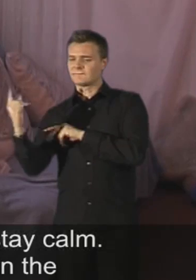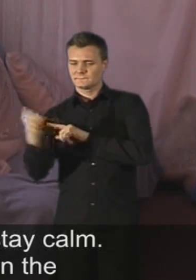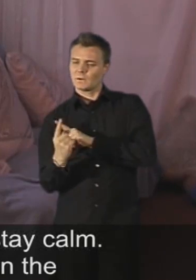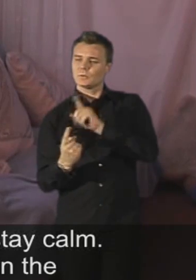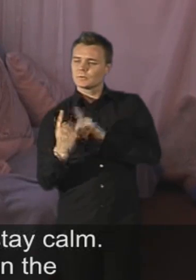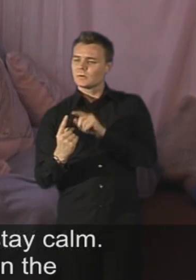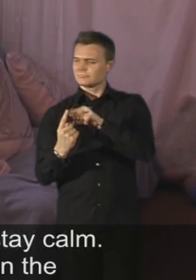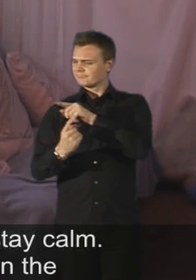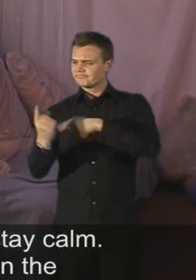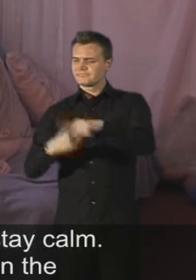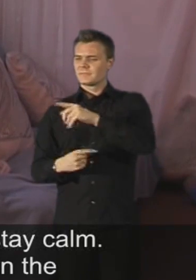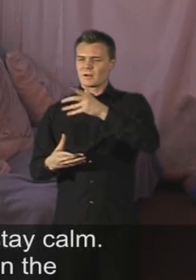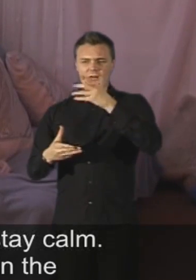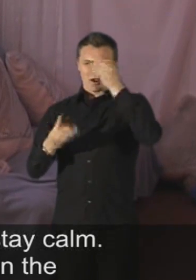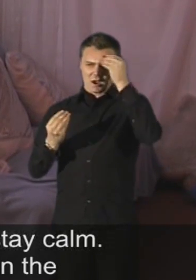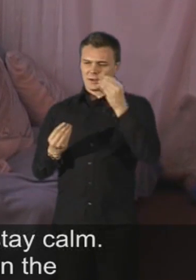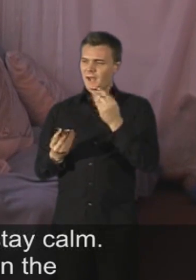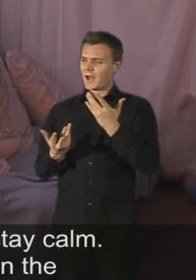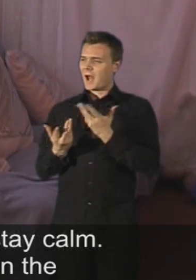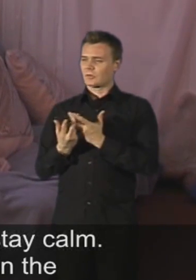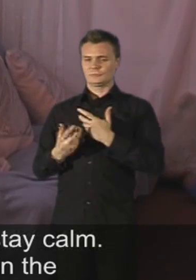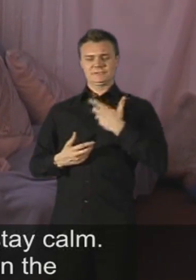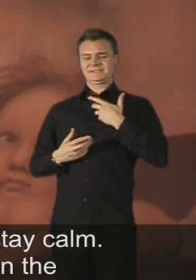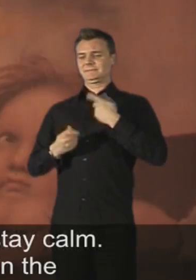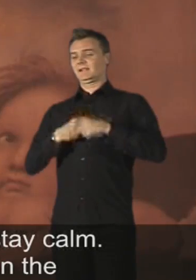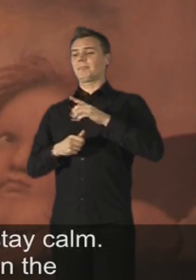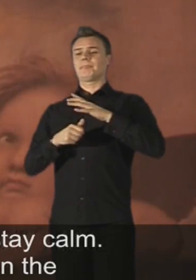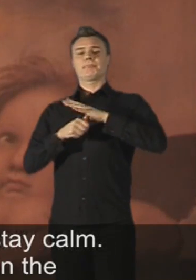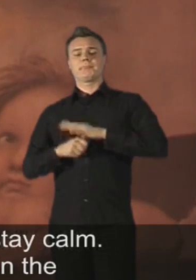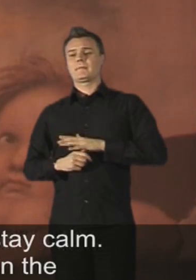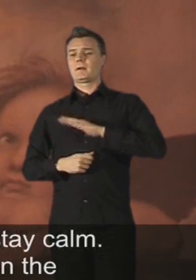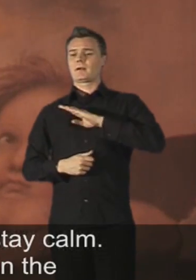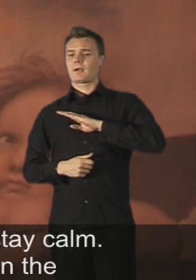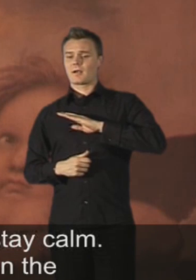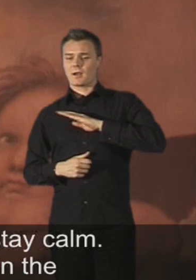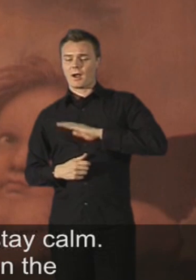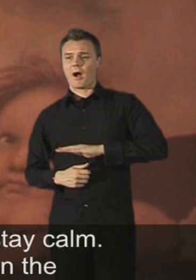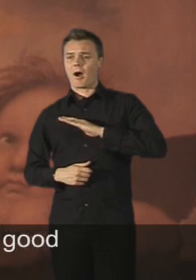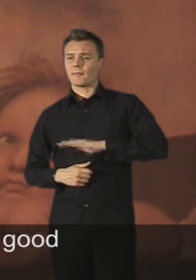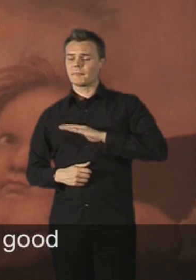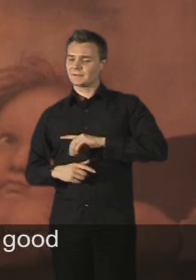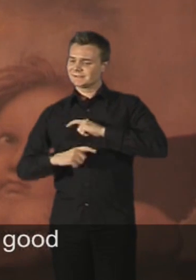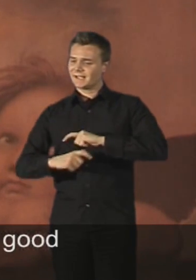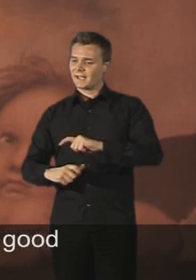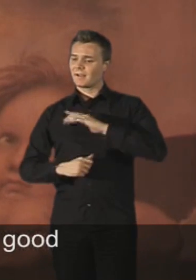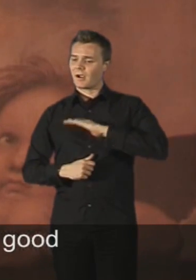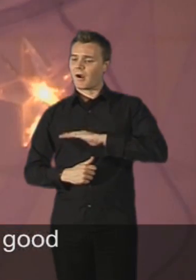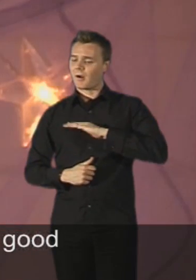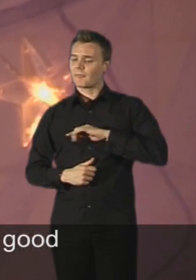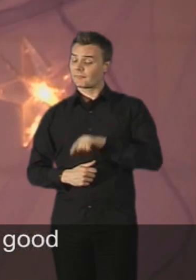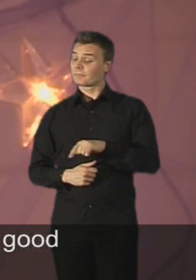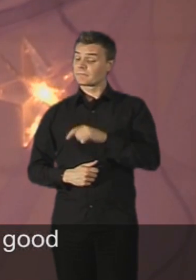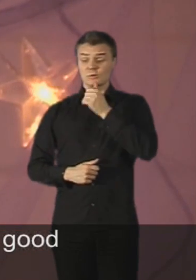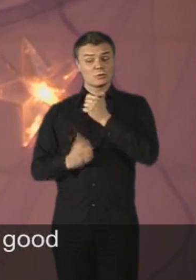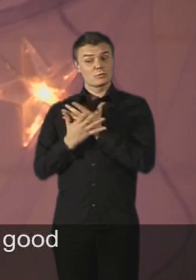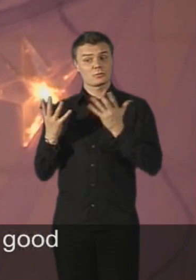they learn how to become and stay calm. I would say it's the most used room in the whole of the centre. We